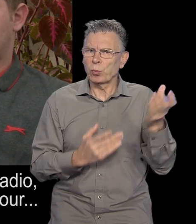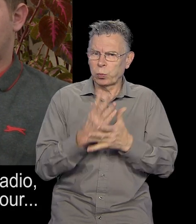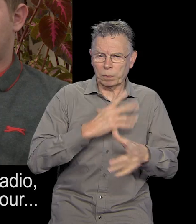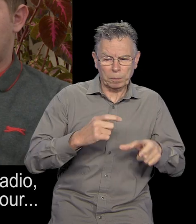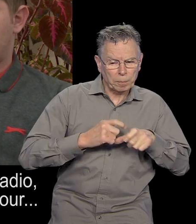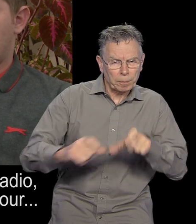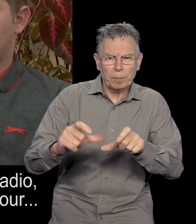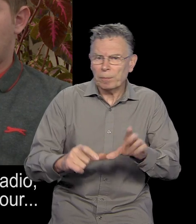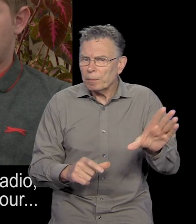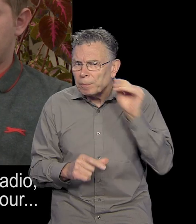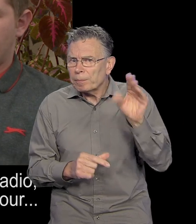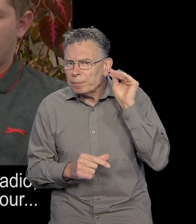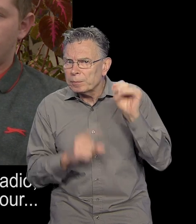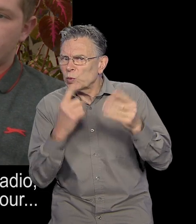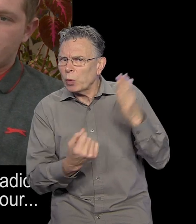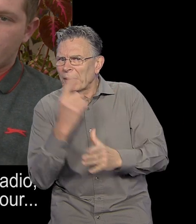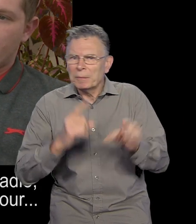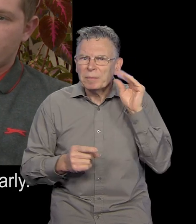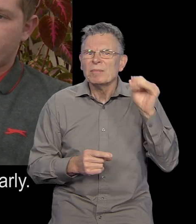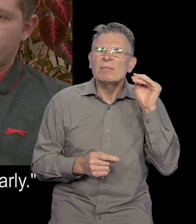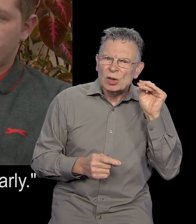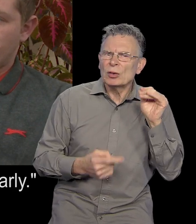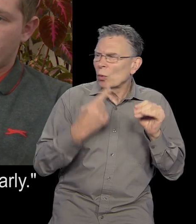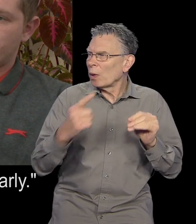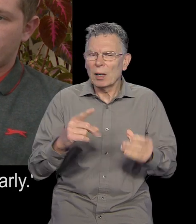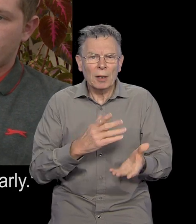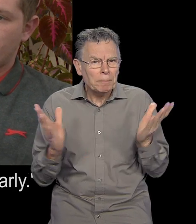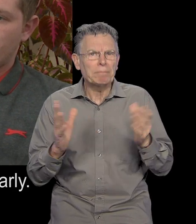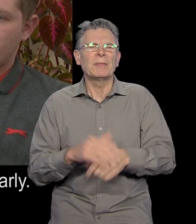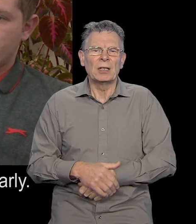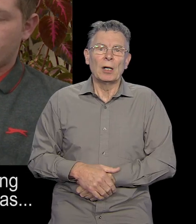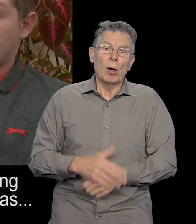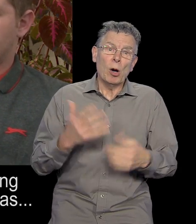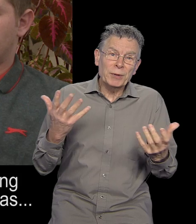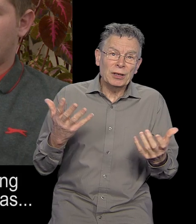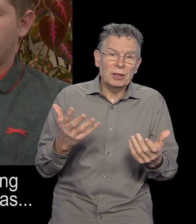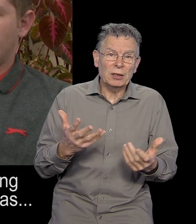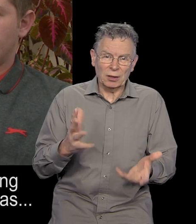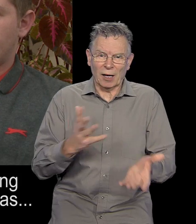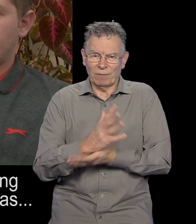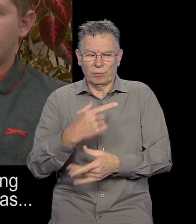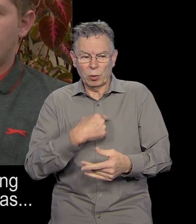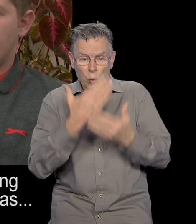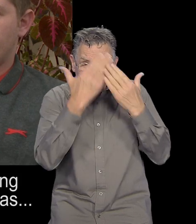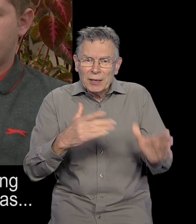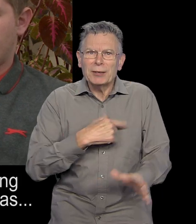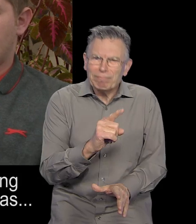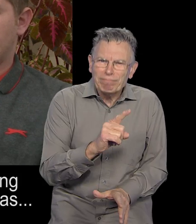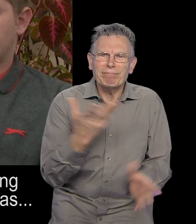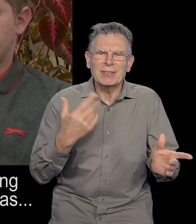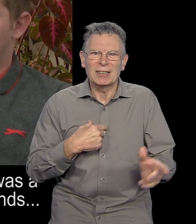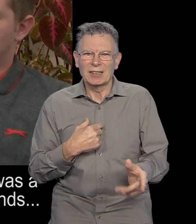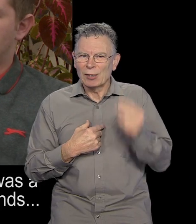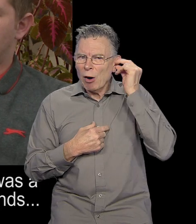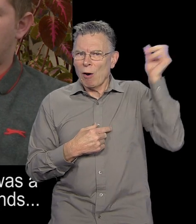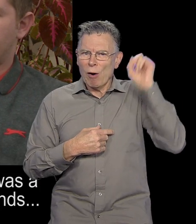But, because of the PRR on the radio, said, right, take it out of your left ear so you can hear us clearly. So, obviously, I was just following orders. Took it